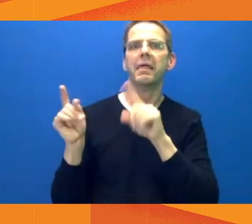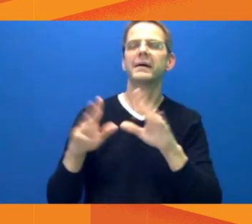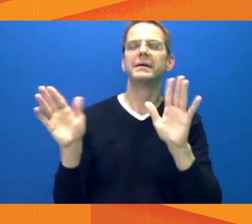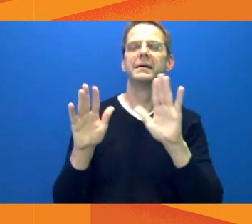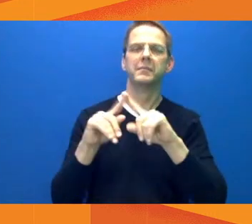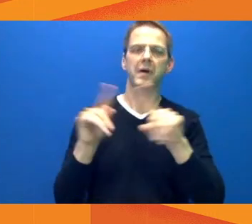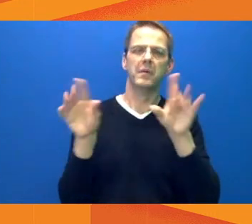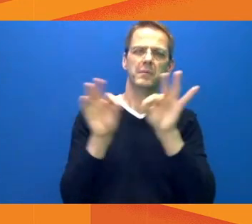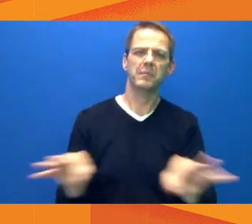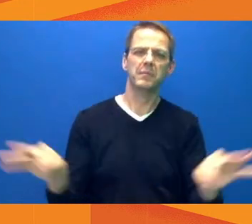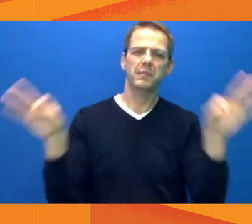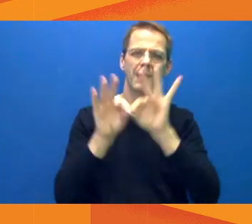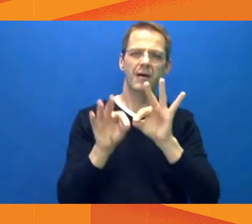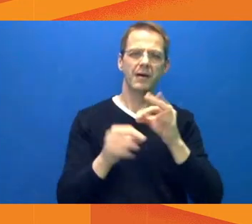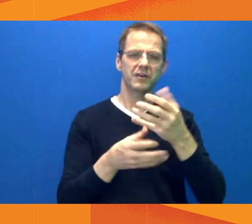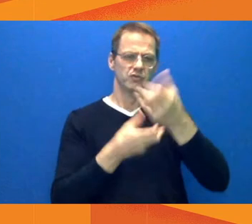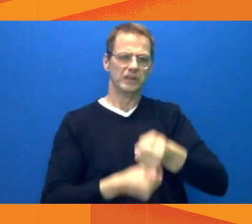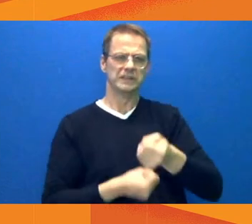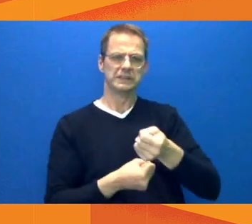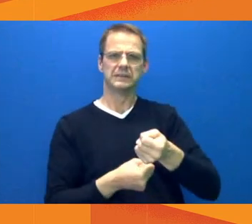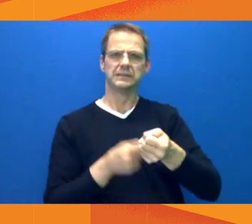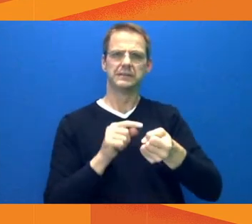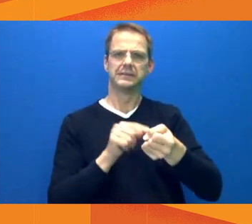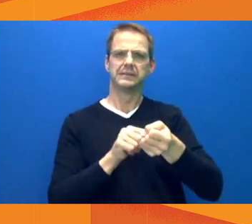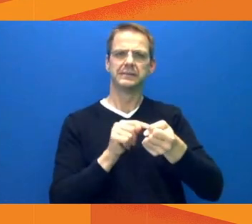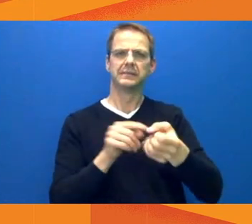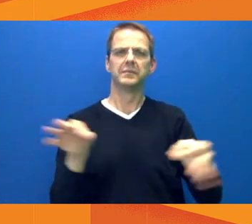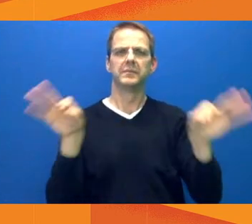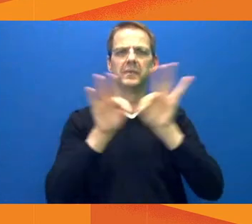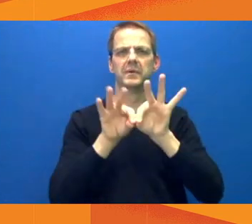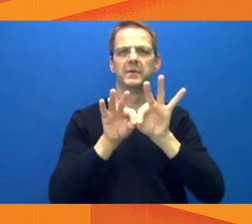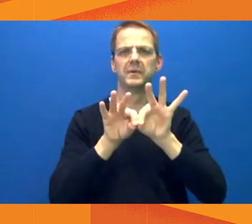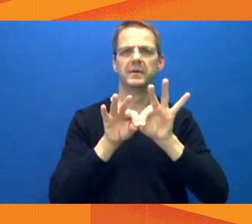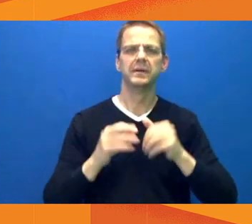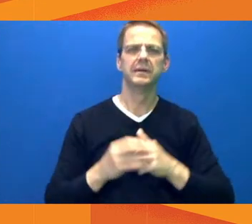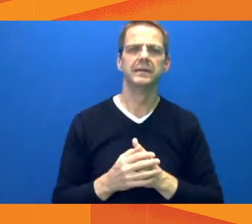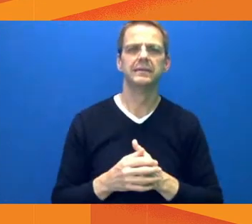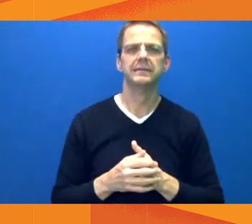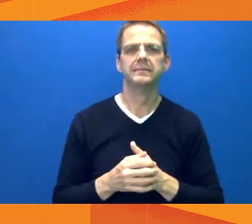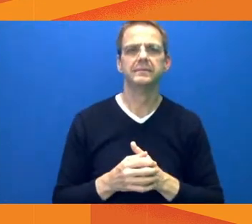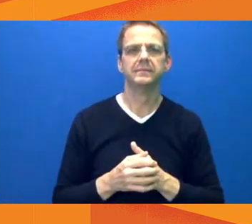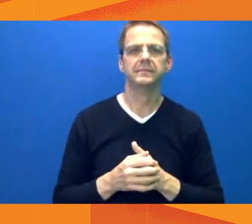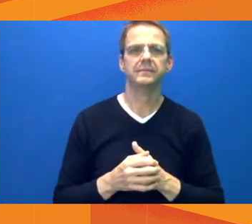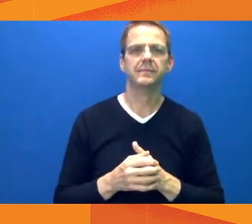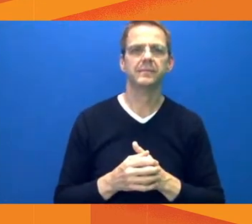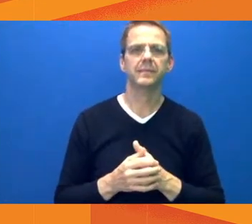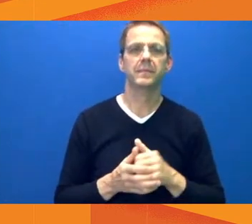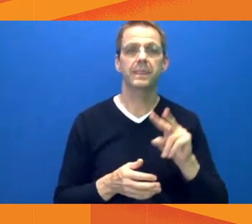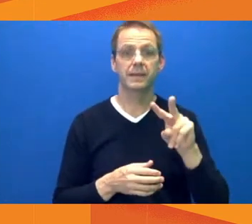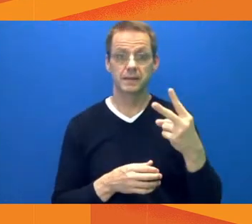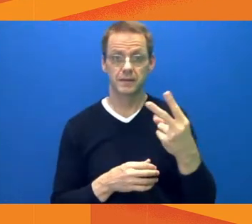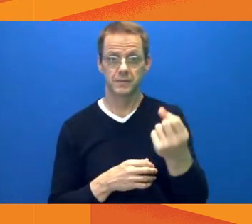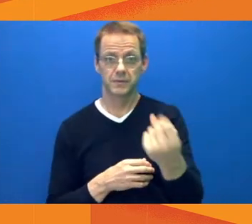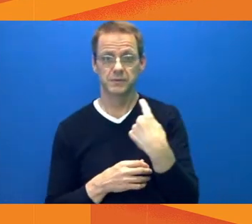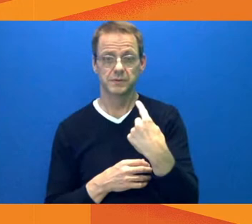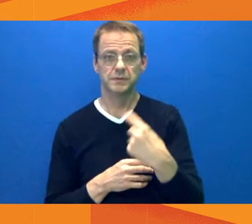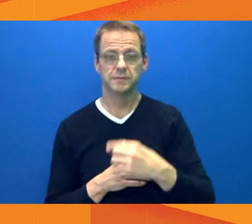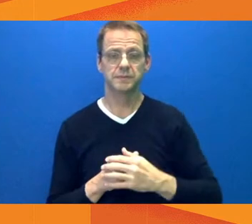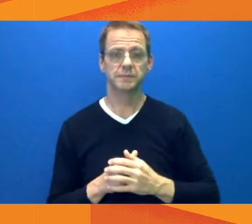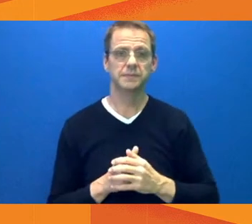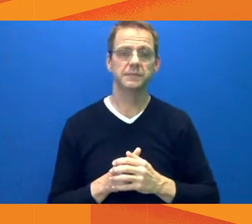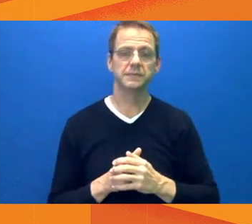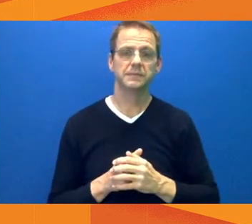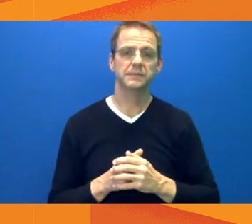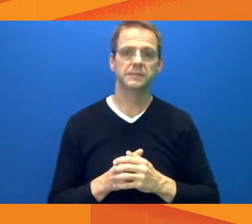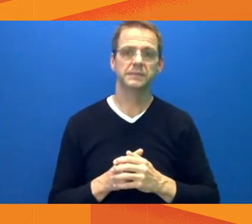Dustin, do you have a follow up question? I do, thank you. On a bit of a different topic, also probably for Andre. Andre, hope you can